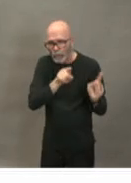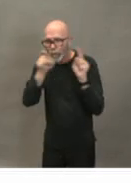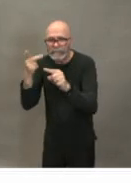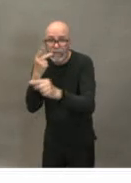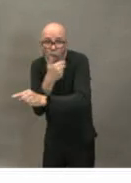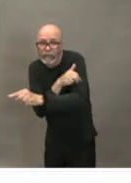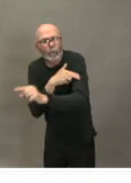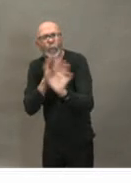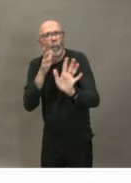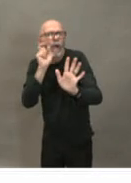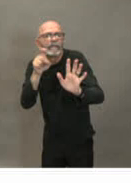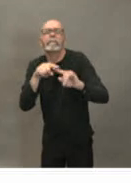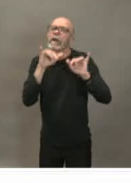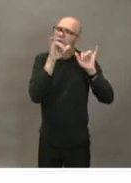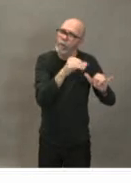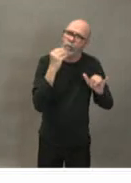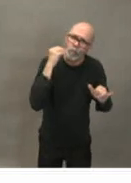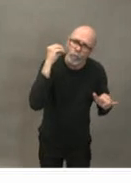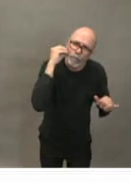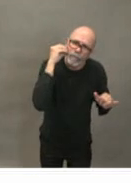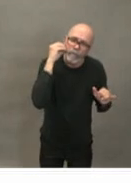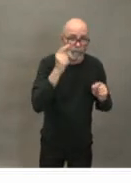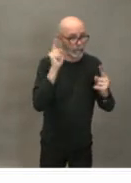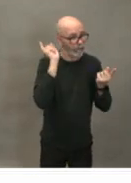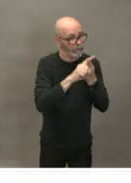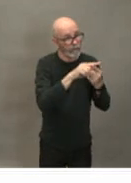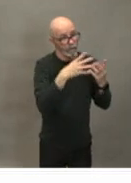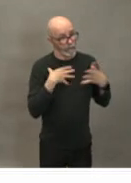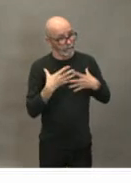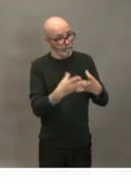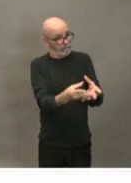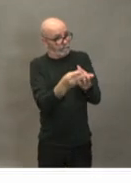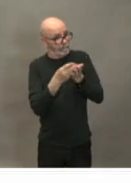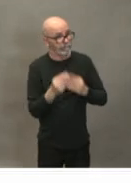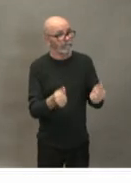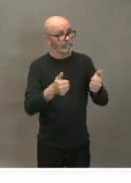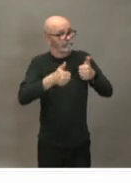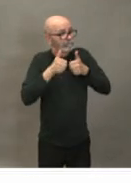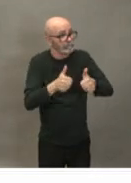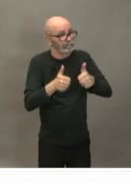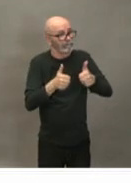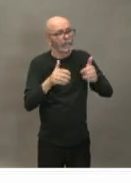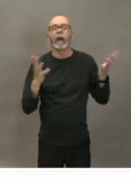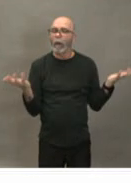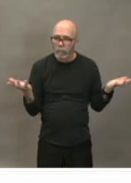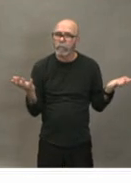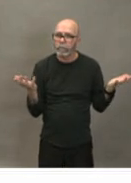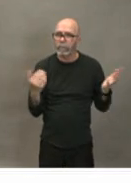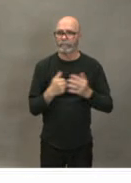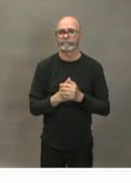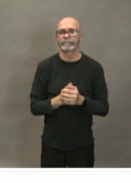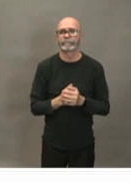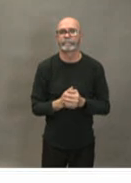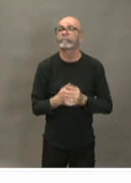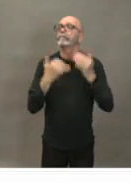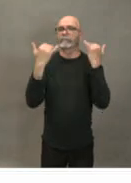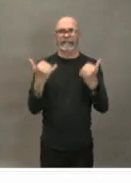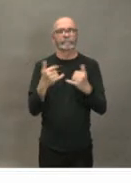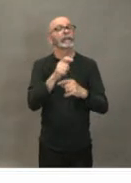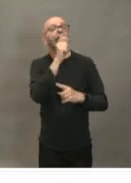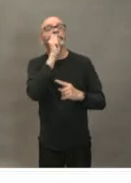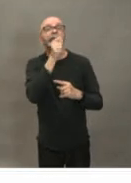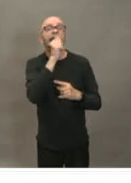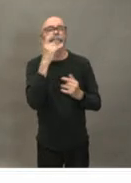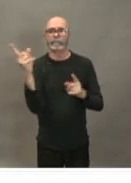when you're home until you recover with that we're going to open up for questions and more detailed questions from my colleagues in the health system